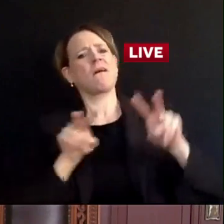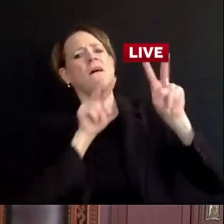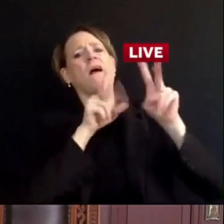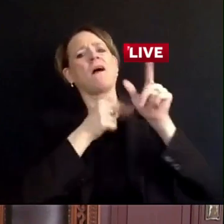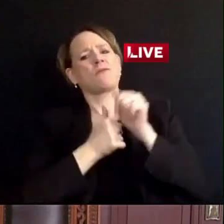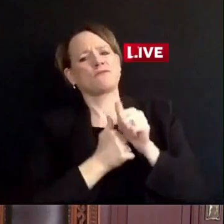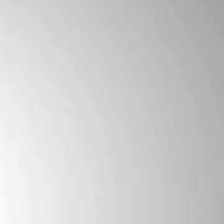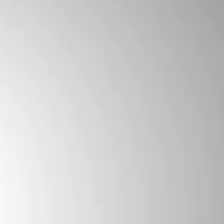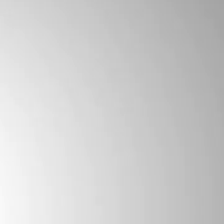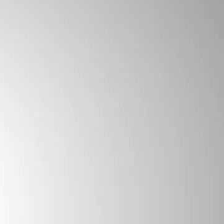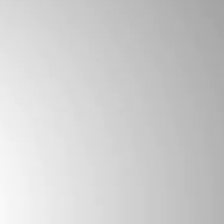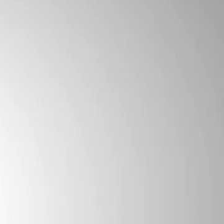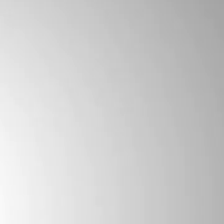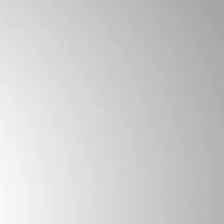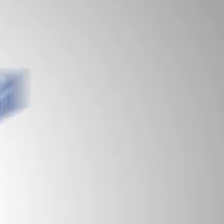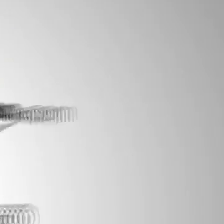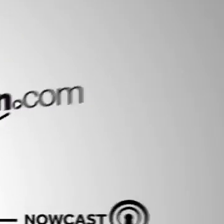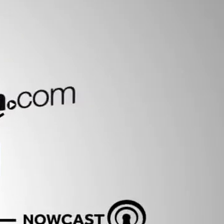masks.